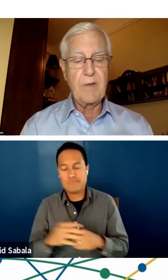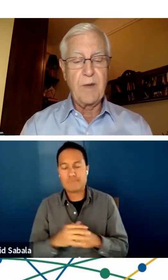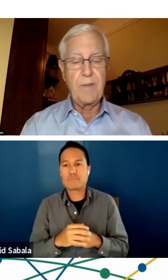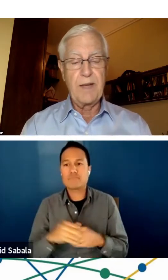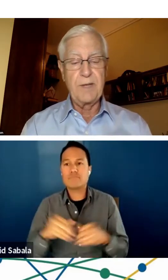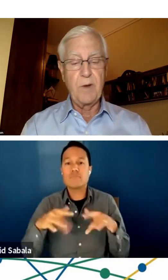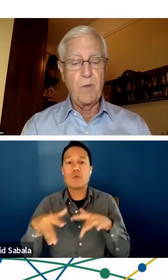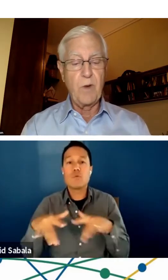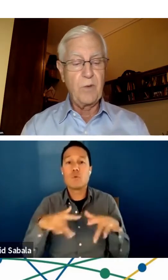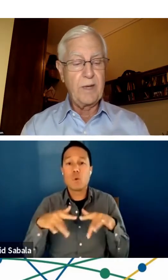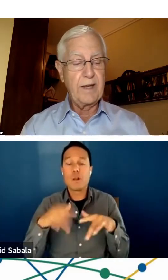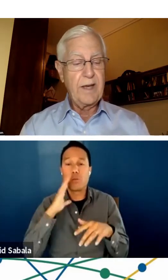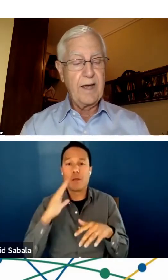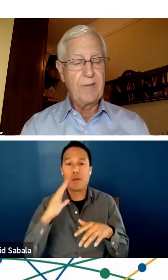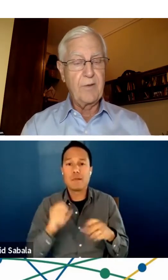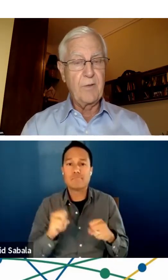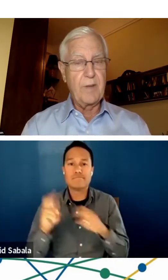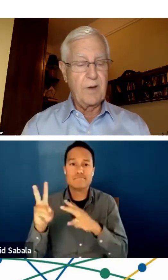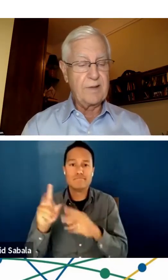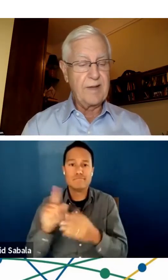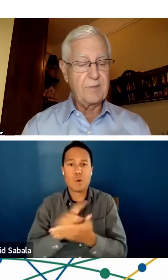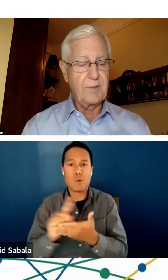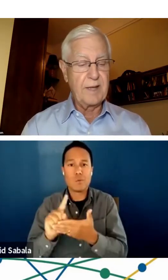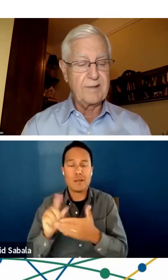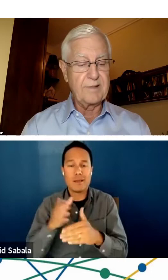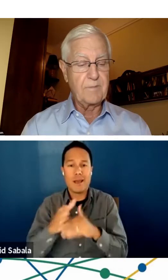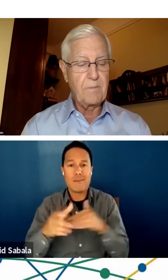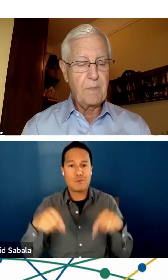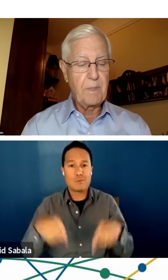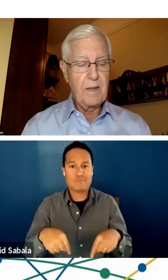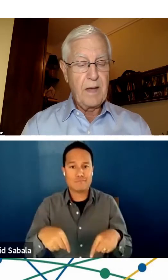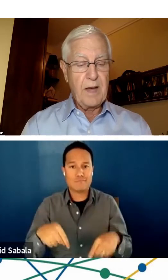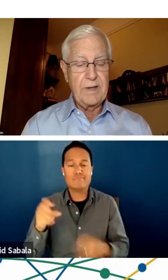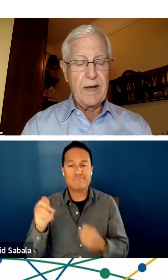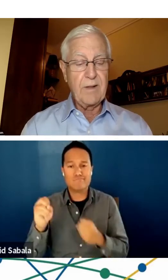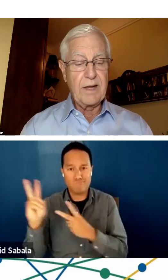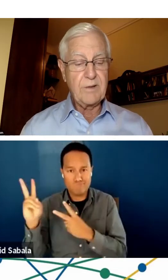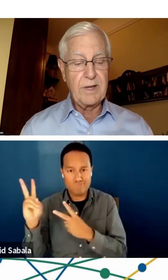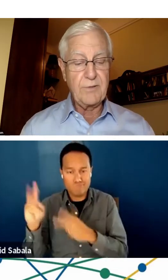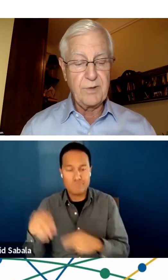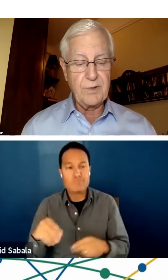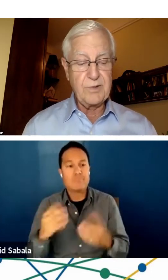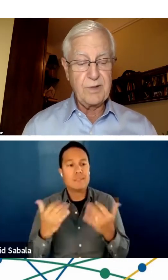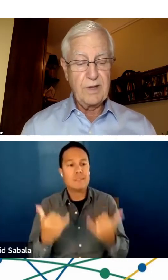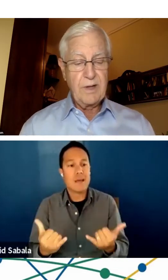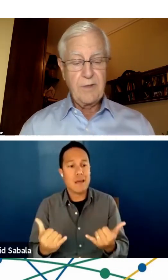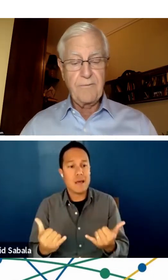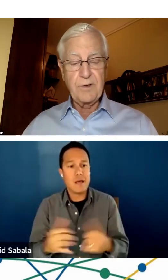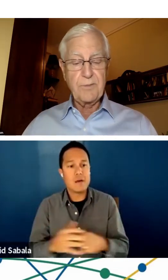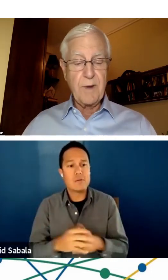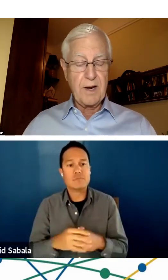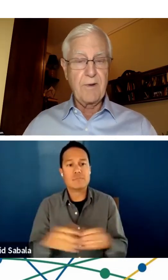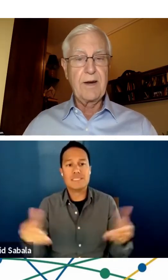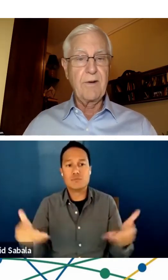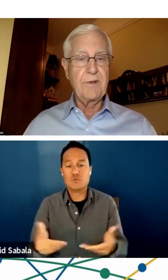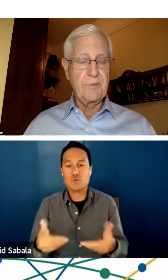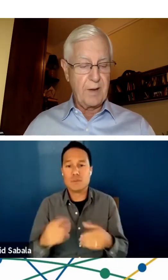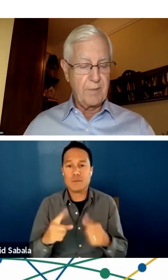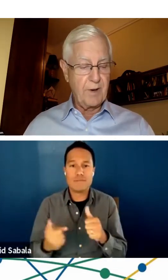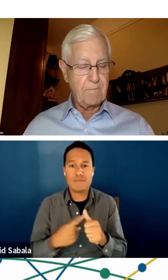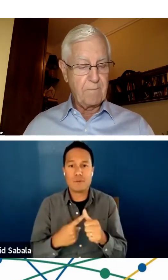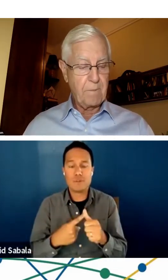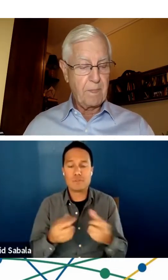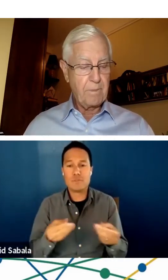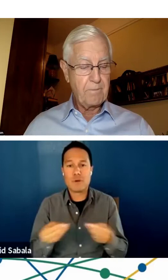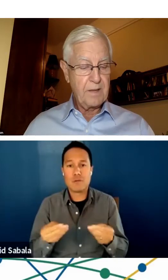posted to that webpage about one week after the webinar takes place. I would now like to introduce the first moderator of